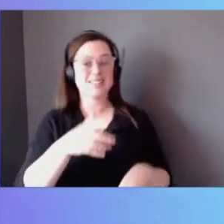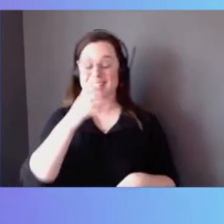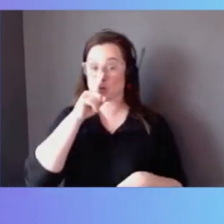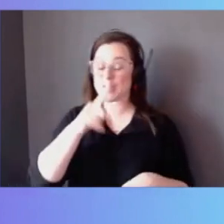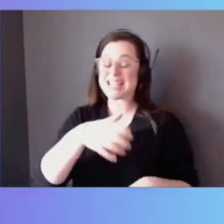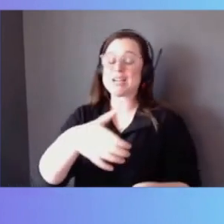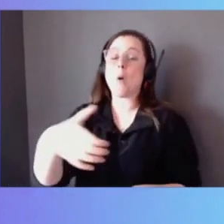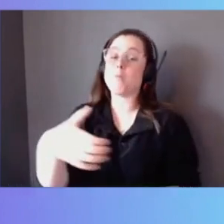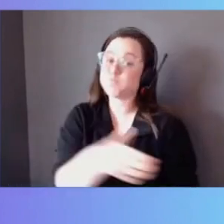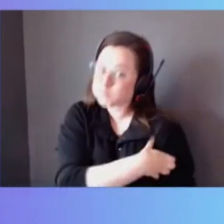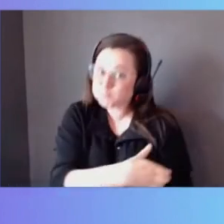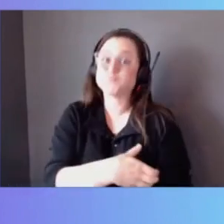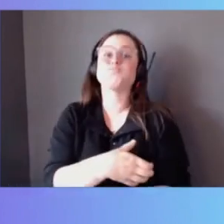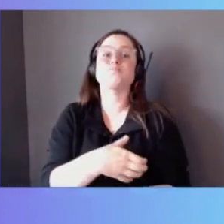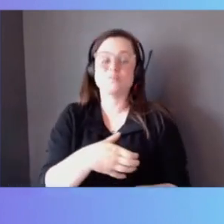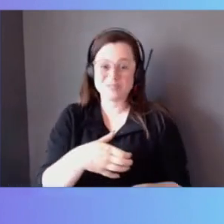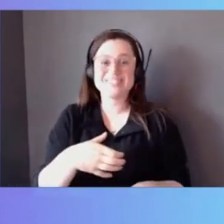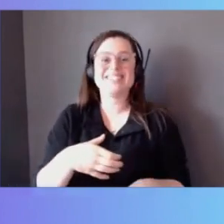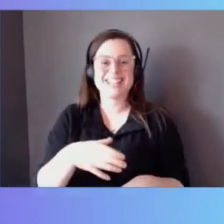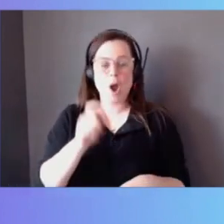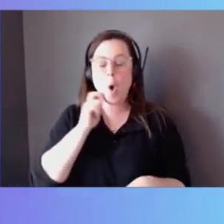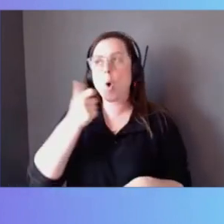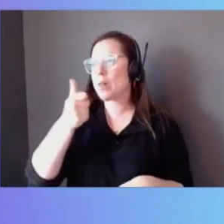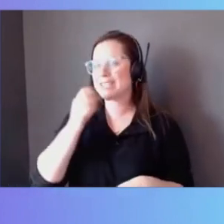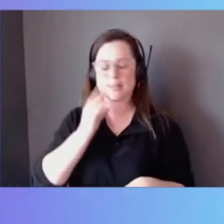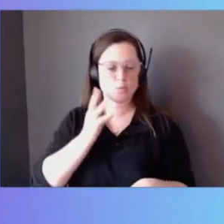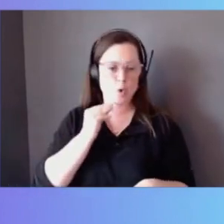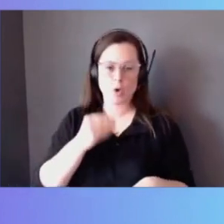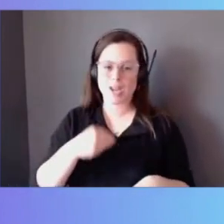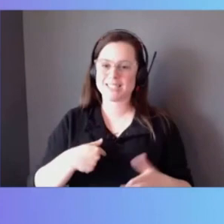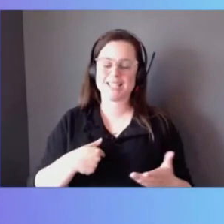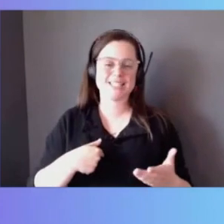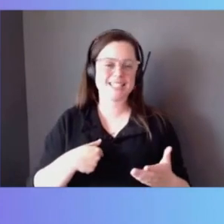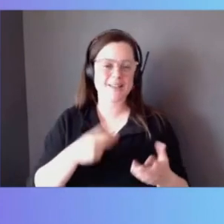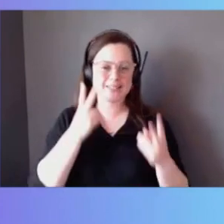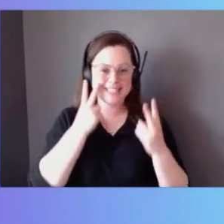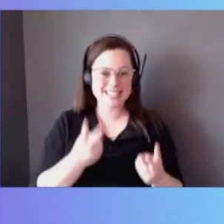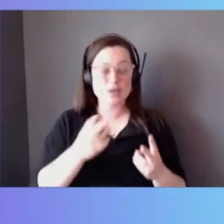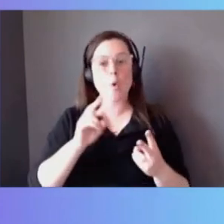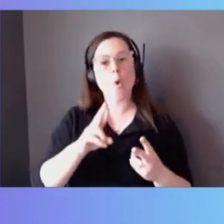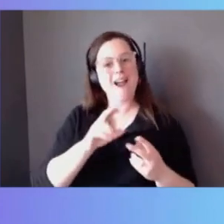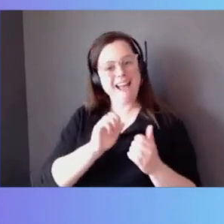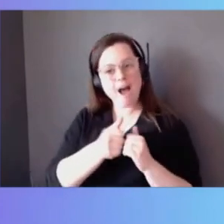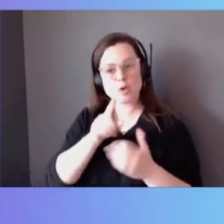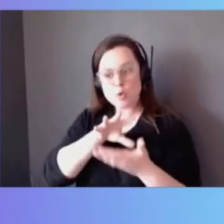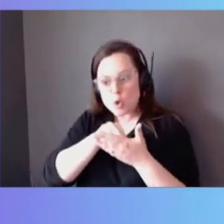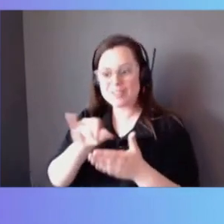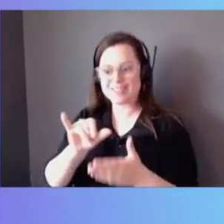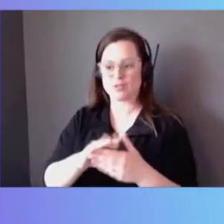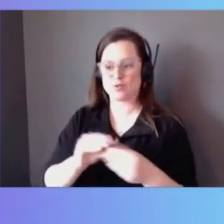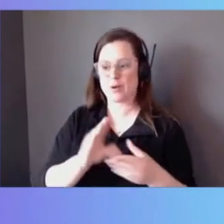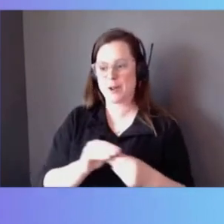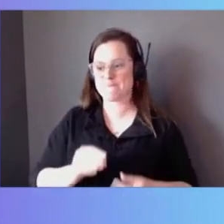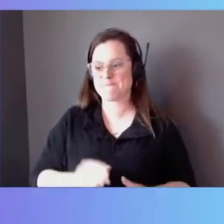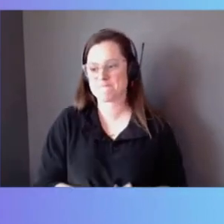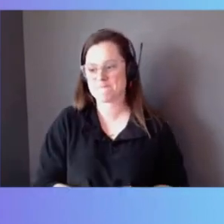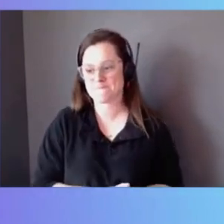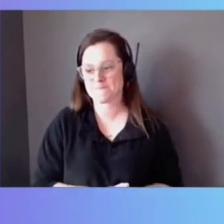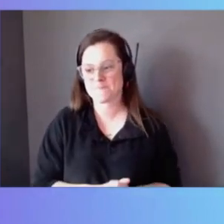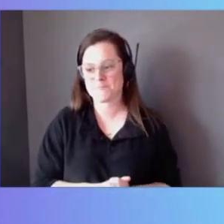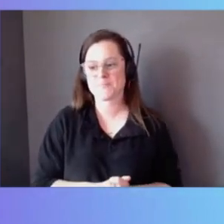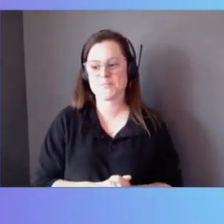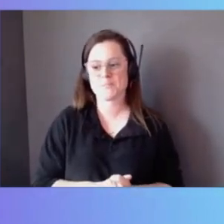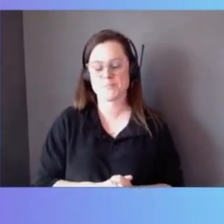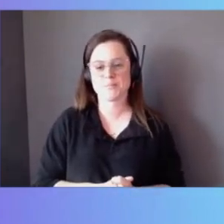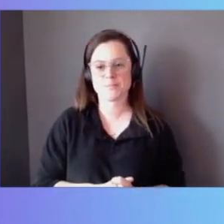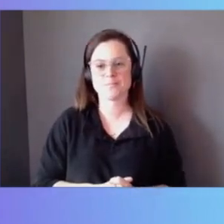it's, it's one of the coolest experiences to go through or have the story get told to you. Yeah. Wow. Yes. So, I understand that the service